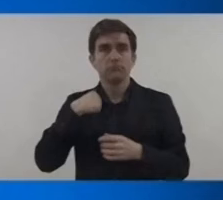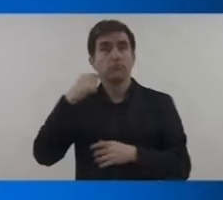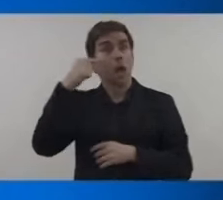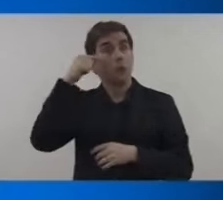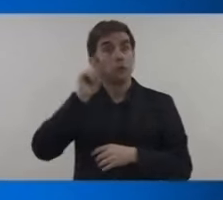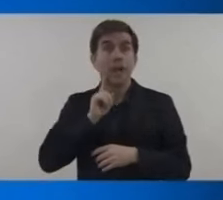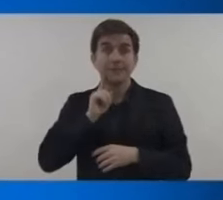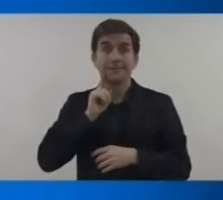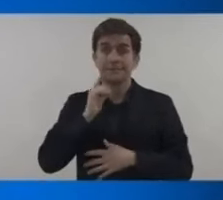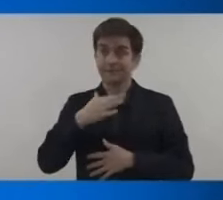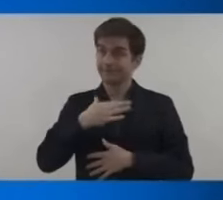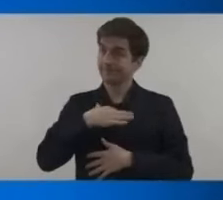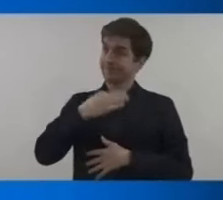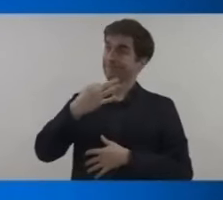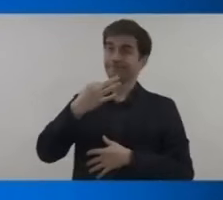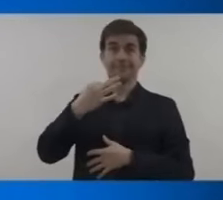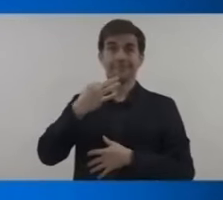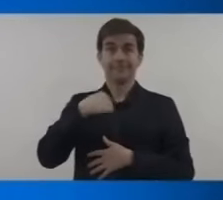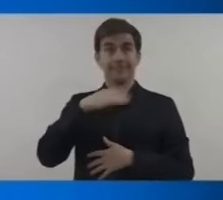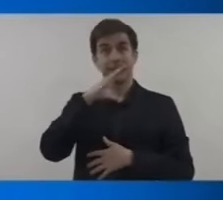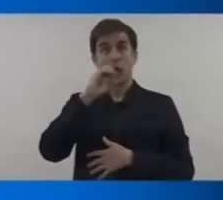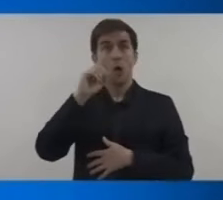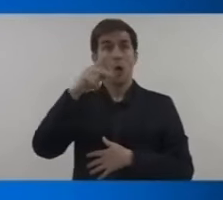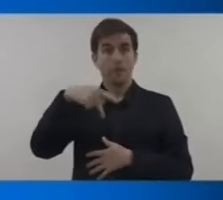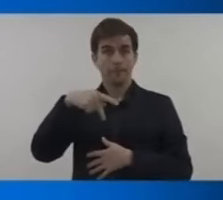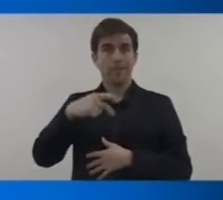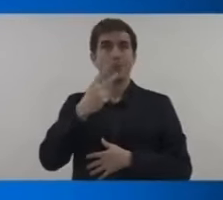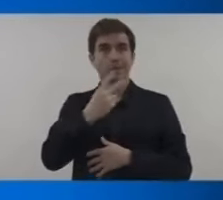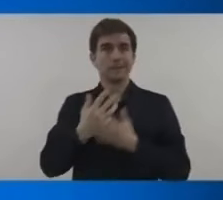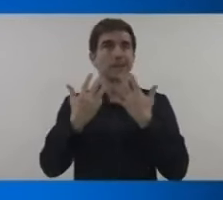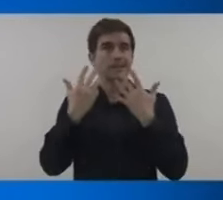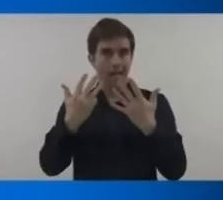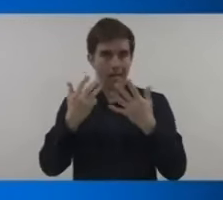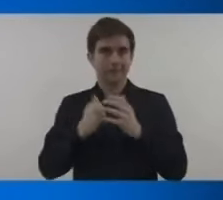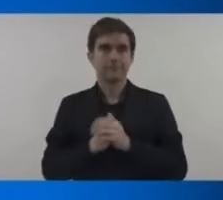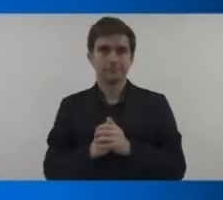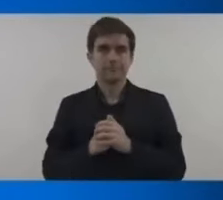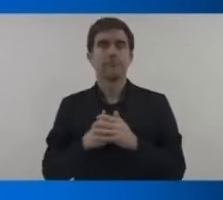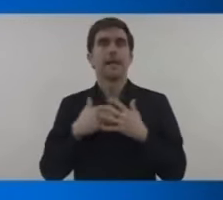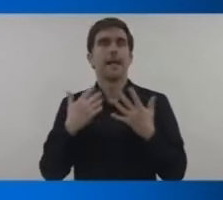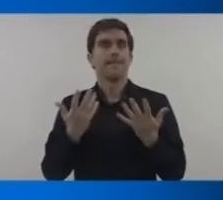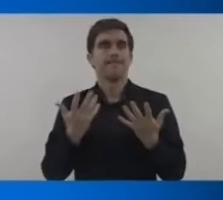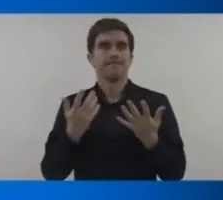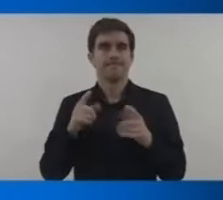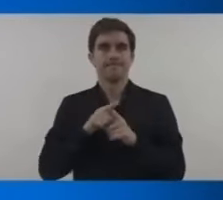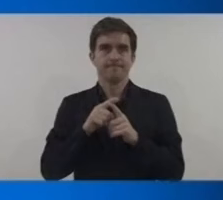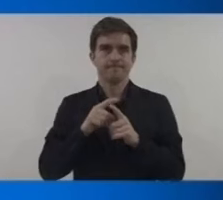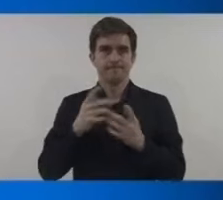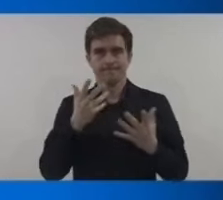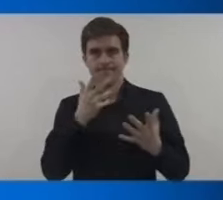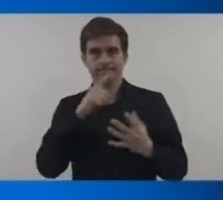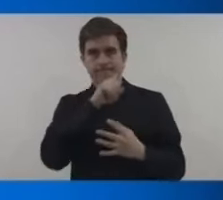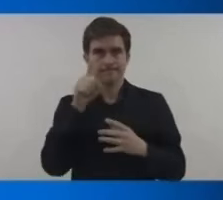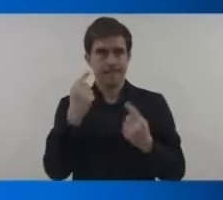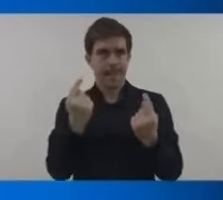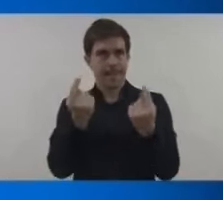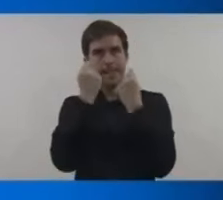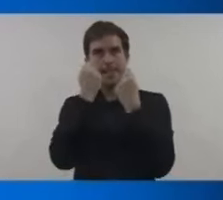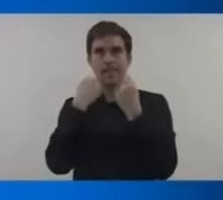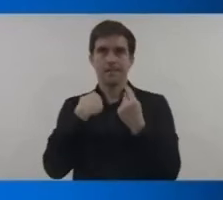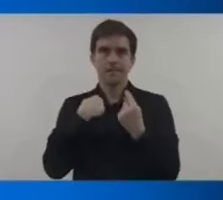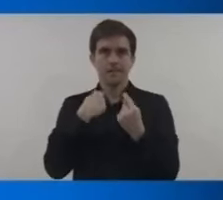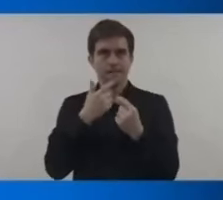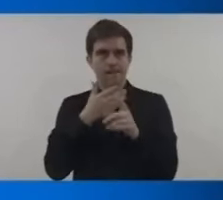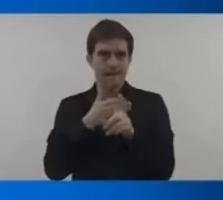all that are natural resources and countries should not be blamed for having them aliev said the 62-year-old